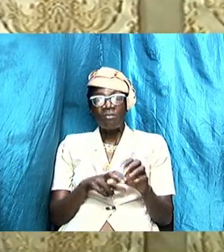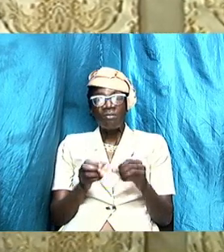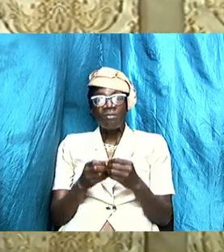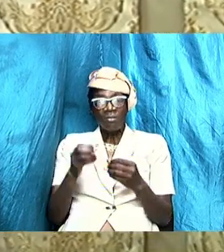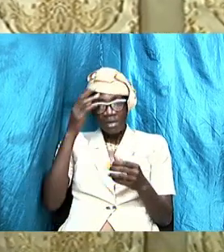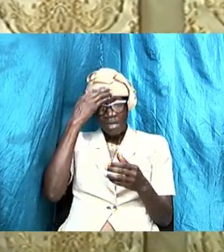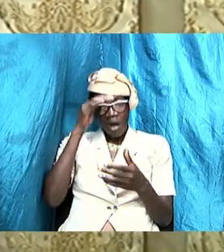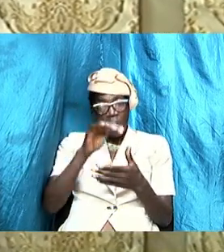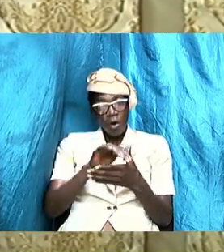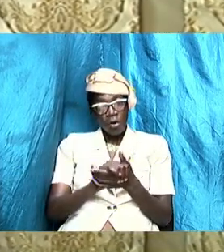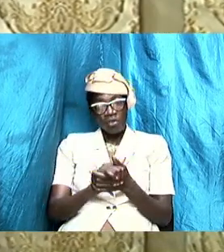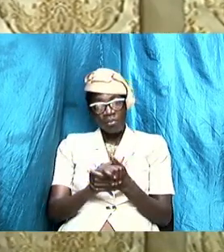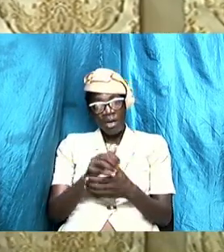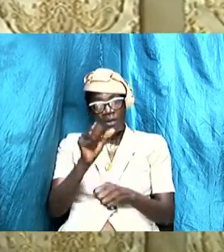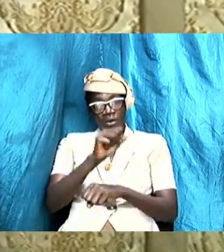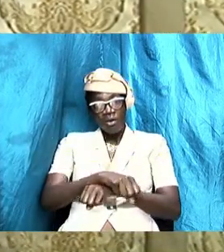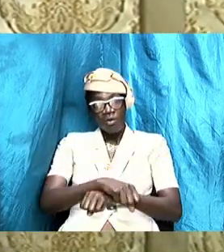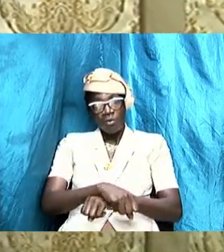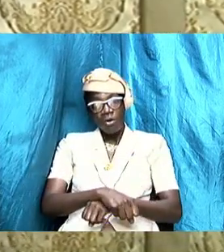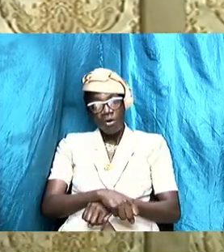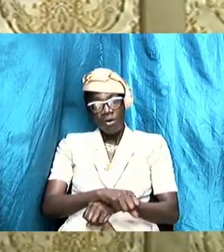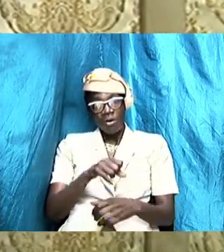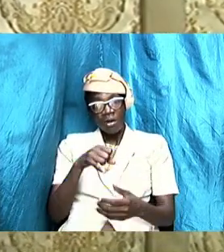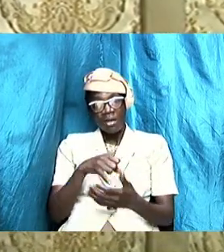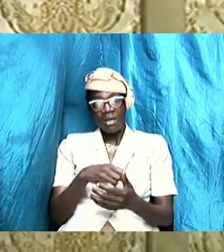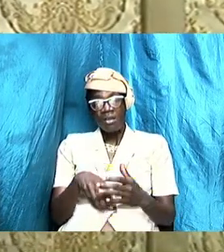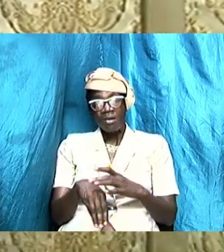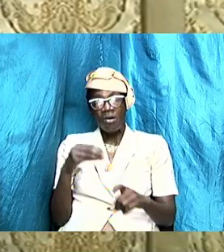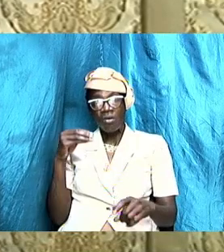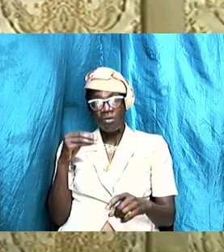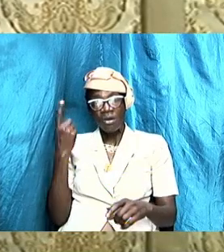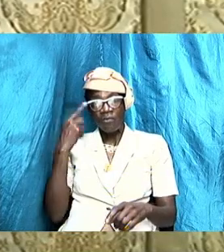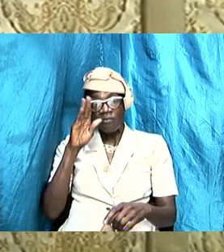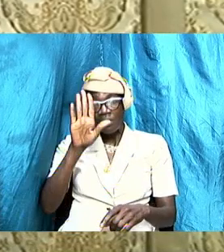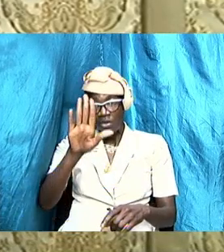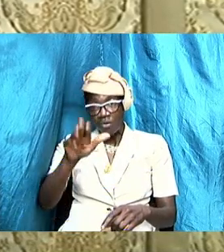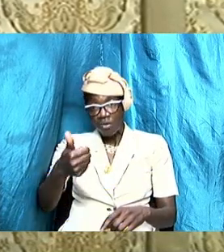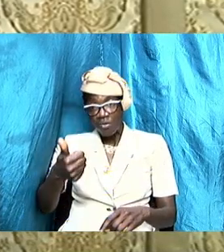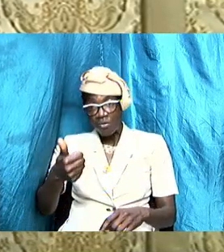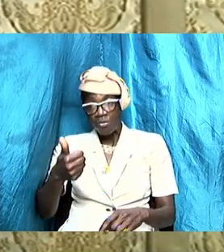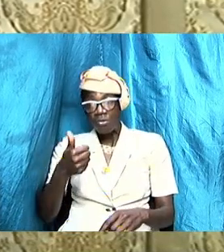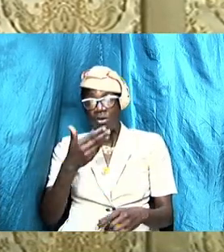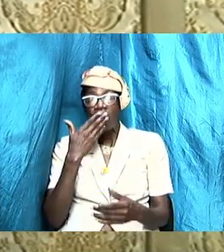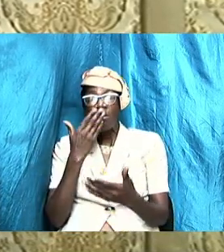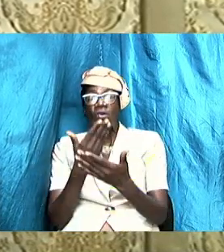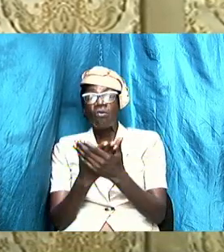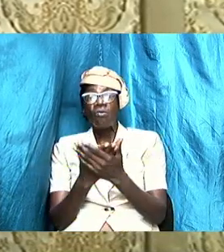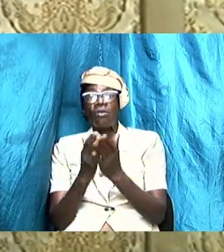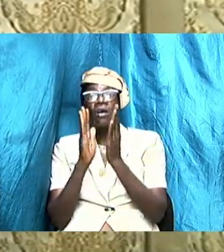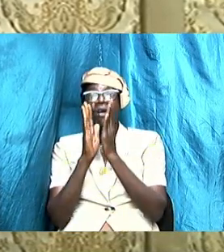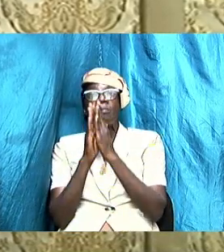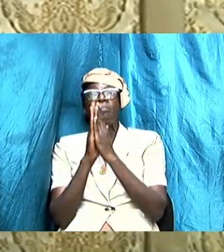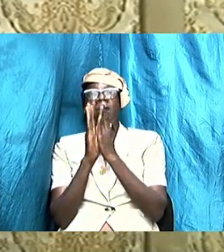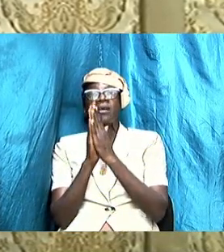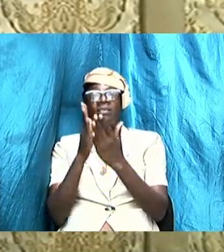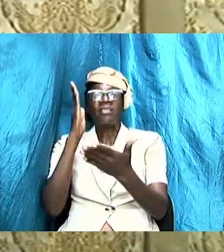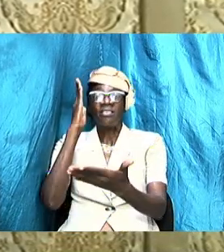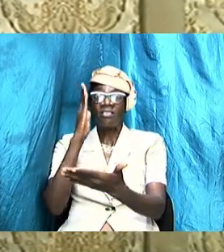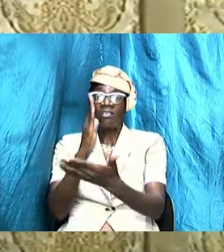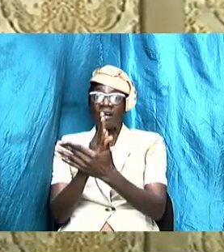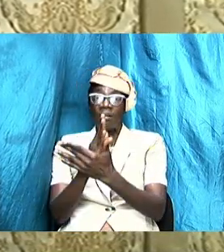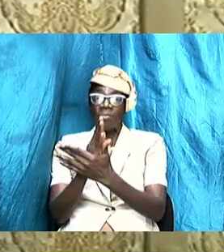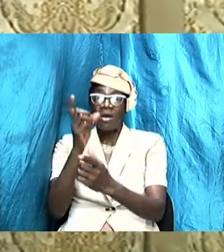work it out it is for your own good prayers are being hindered right now